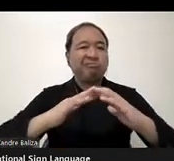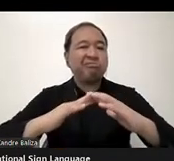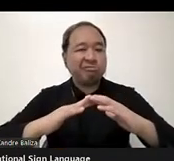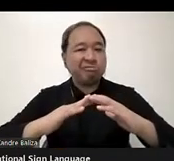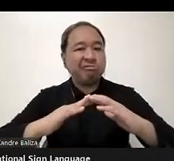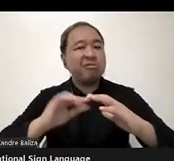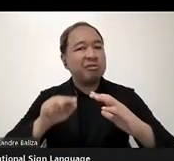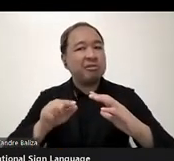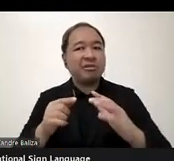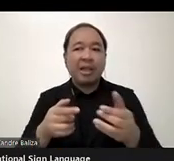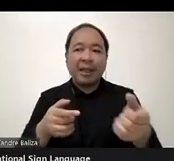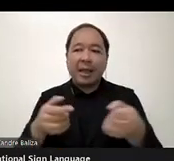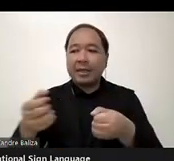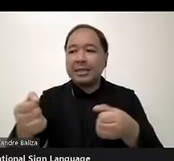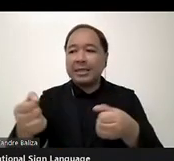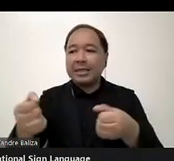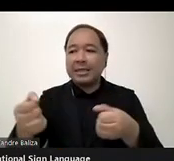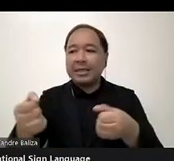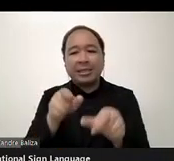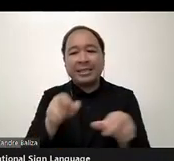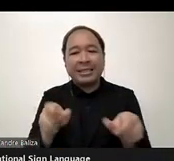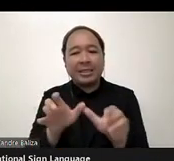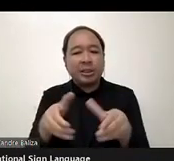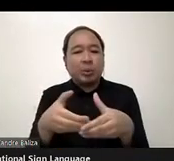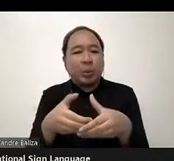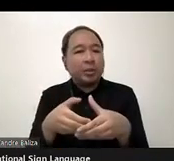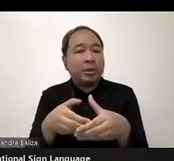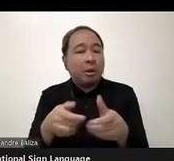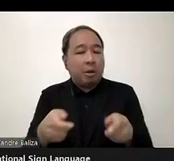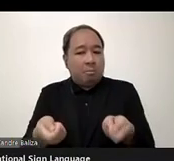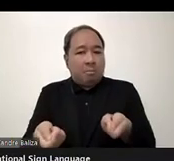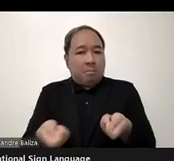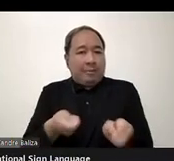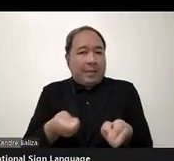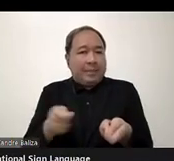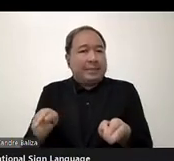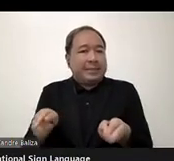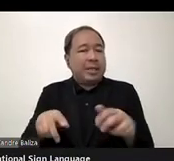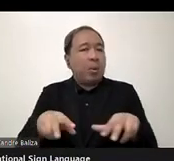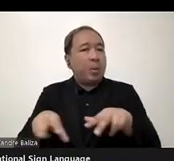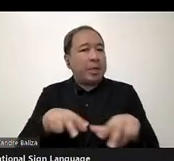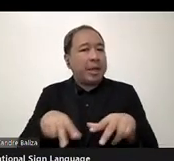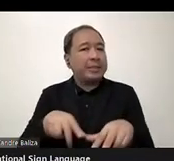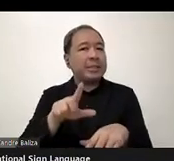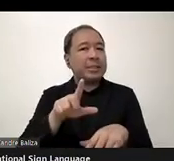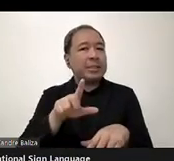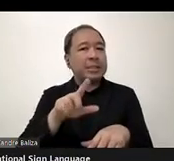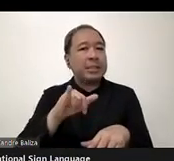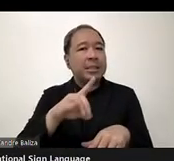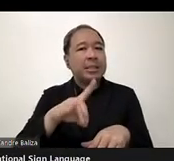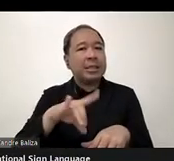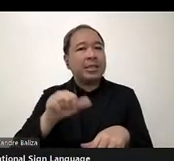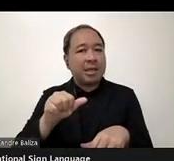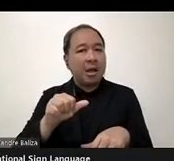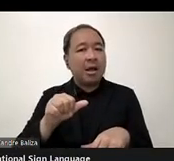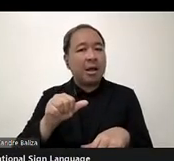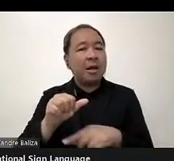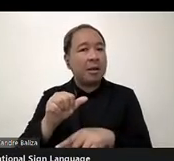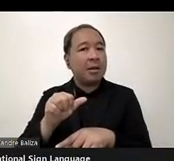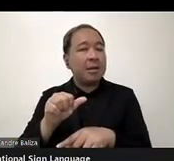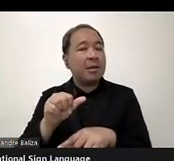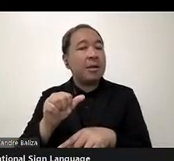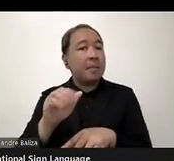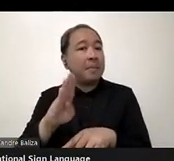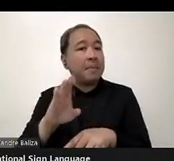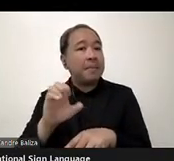organized by Lydia Best to create some new governance documents for